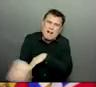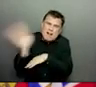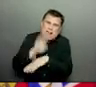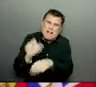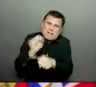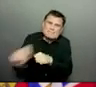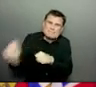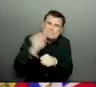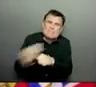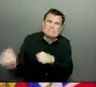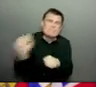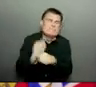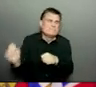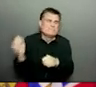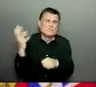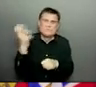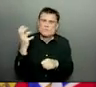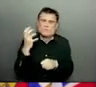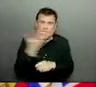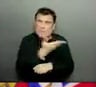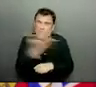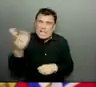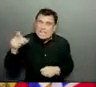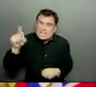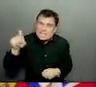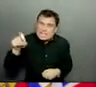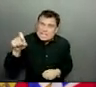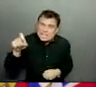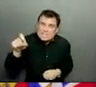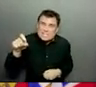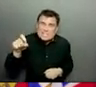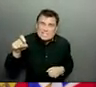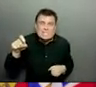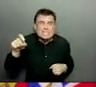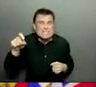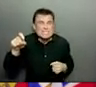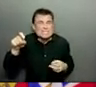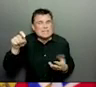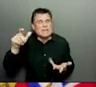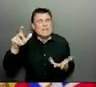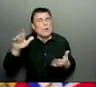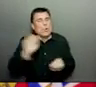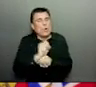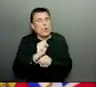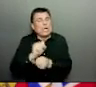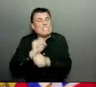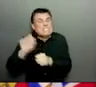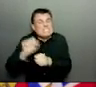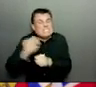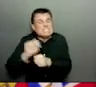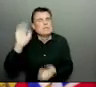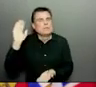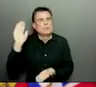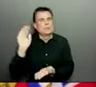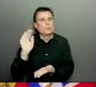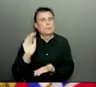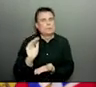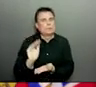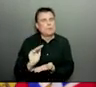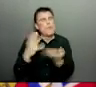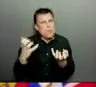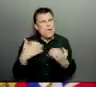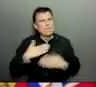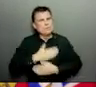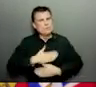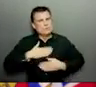a reprieve. Today, on this longest night of the year, let's do our part to give them the